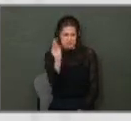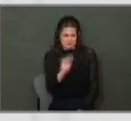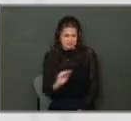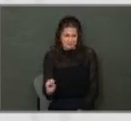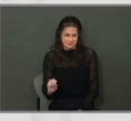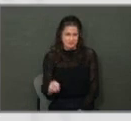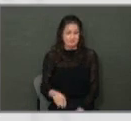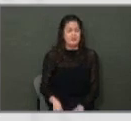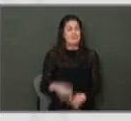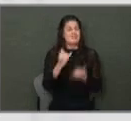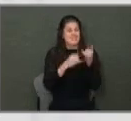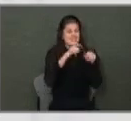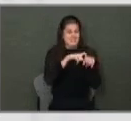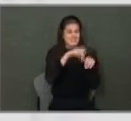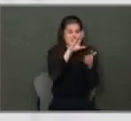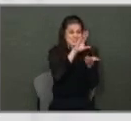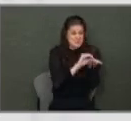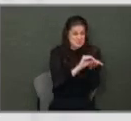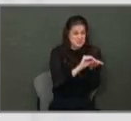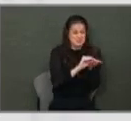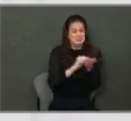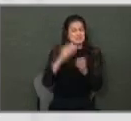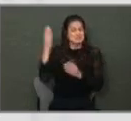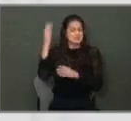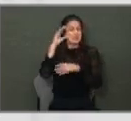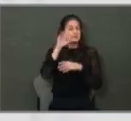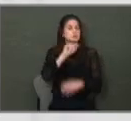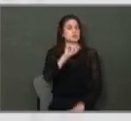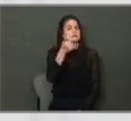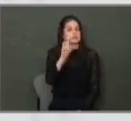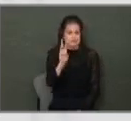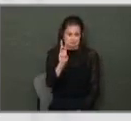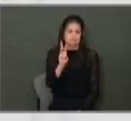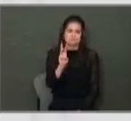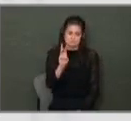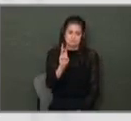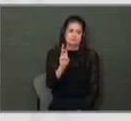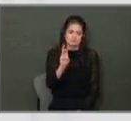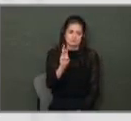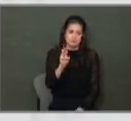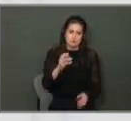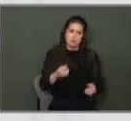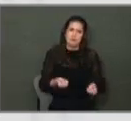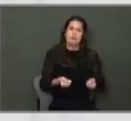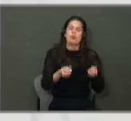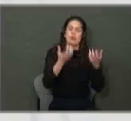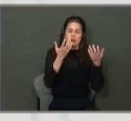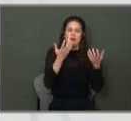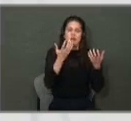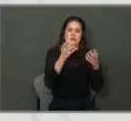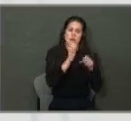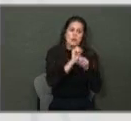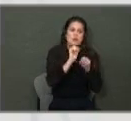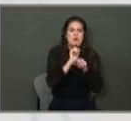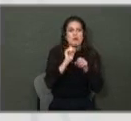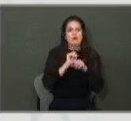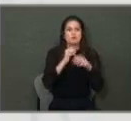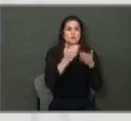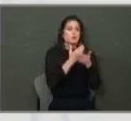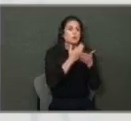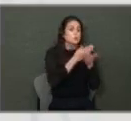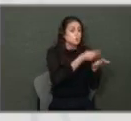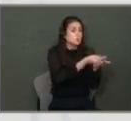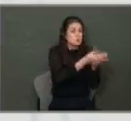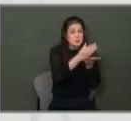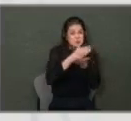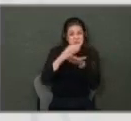time the city reduced the property tax rate was in 2016. A lot of what we're carrying in terms of new revenue